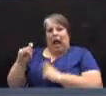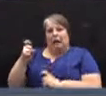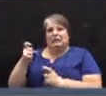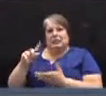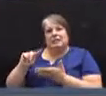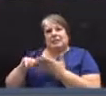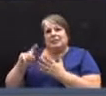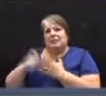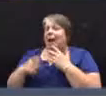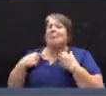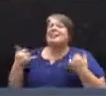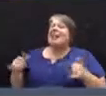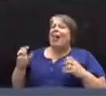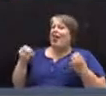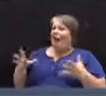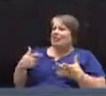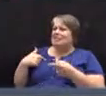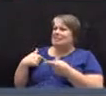I'm still lost.